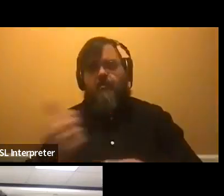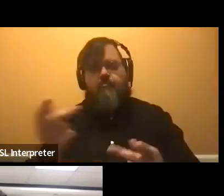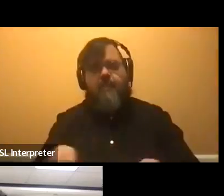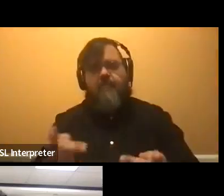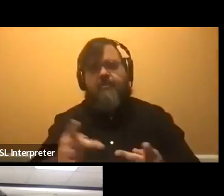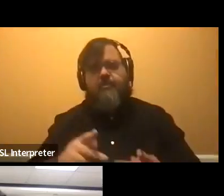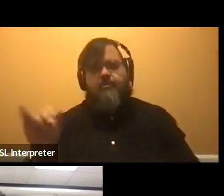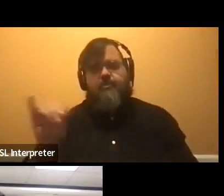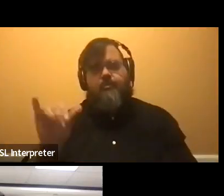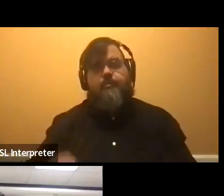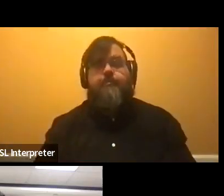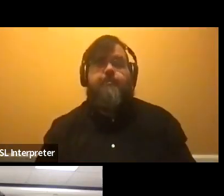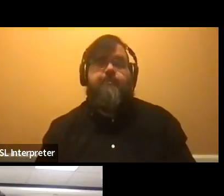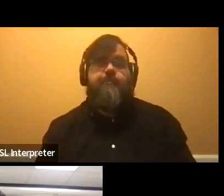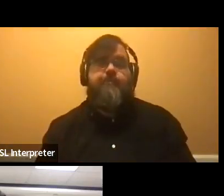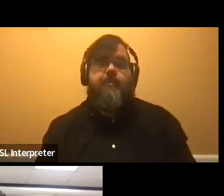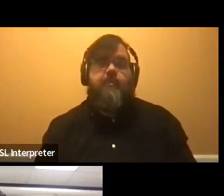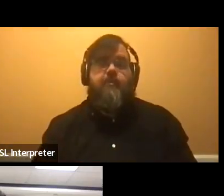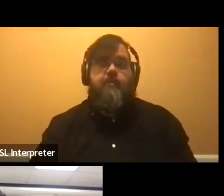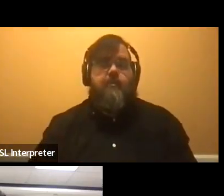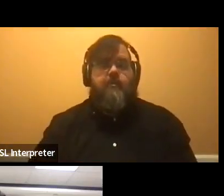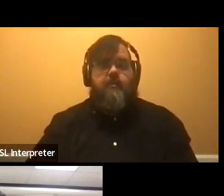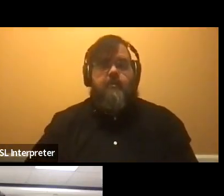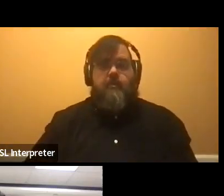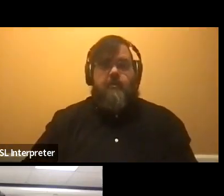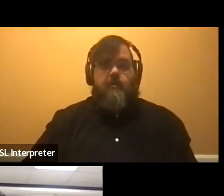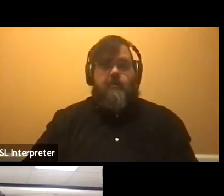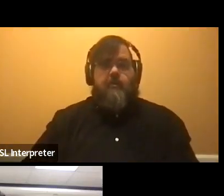questions, see what else we have.